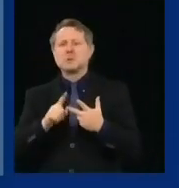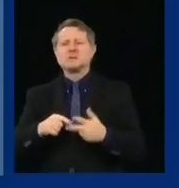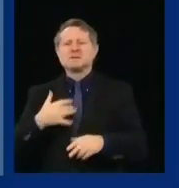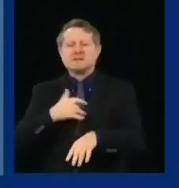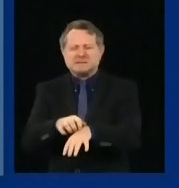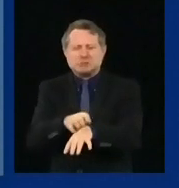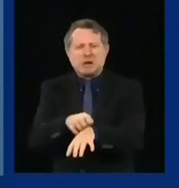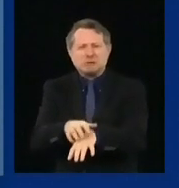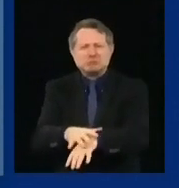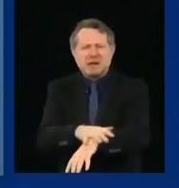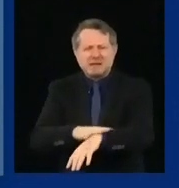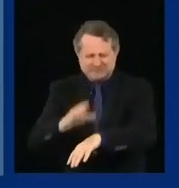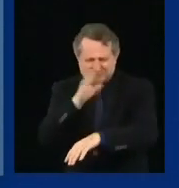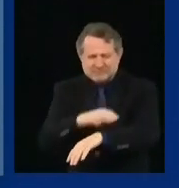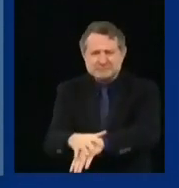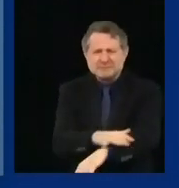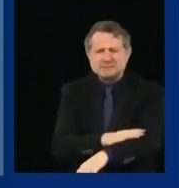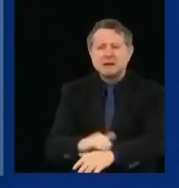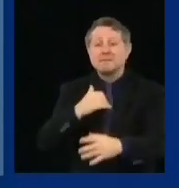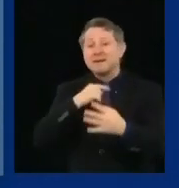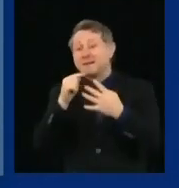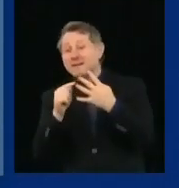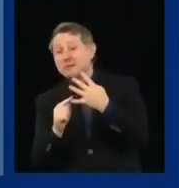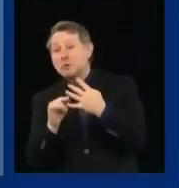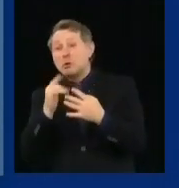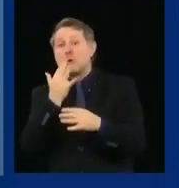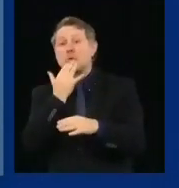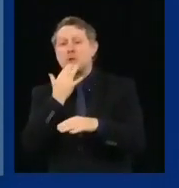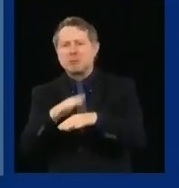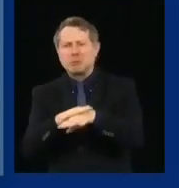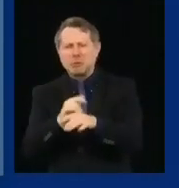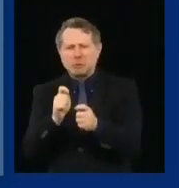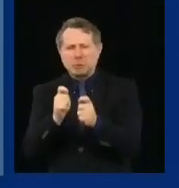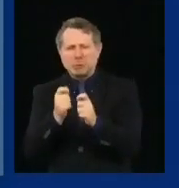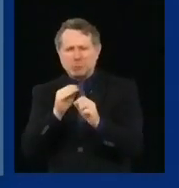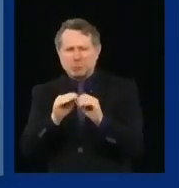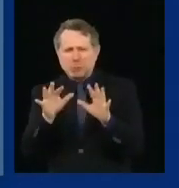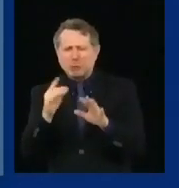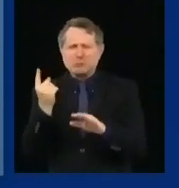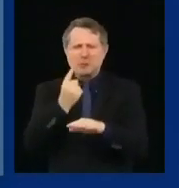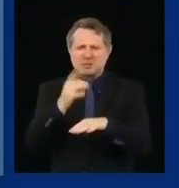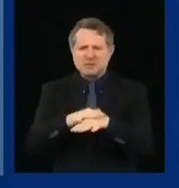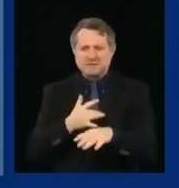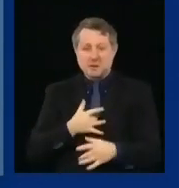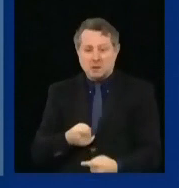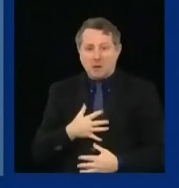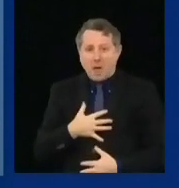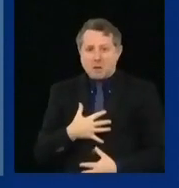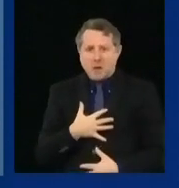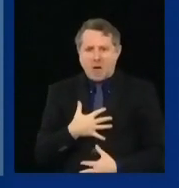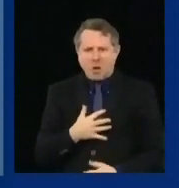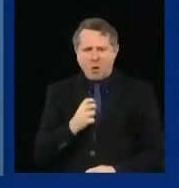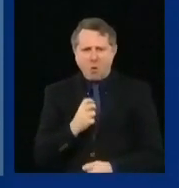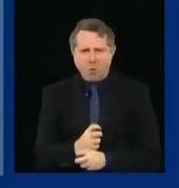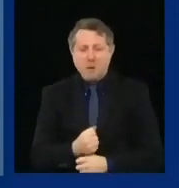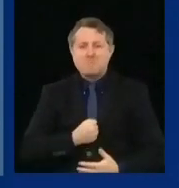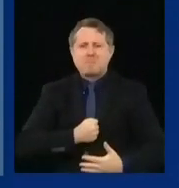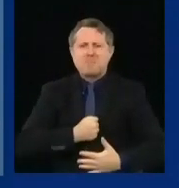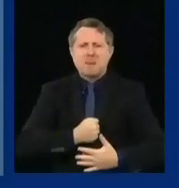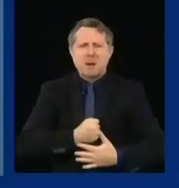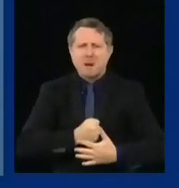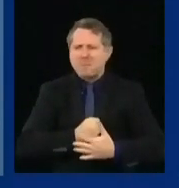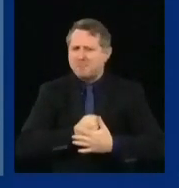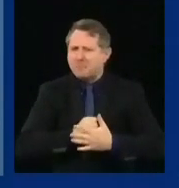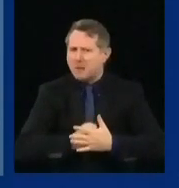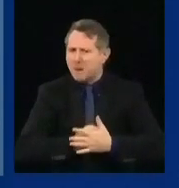change in skin color, difficulty feeding, trouble breathing, racing heart, lethargy, irritability,